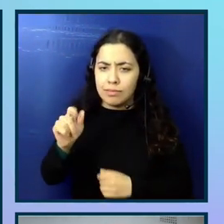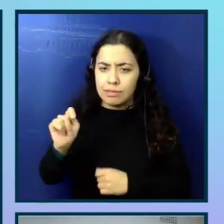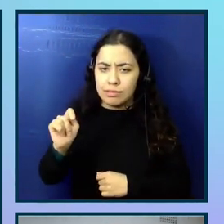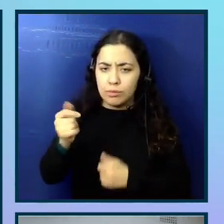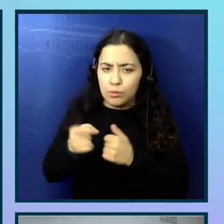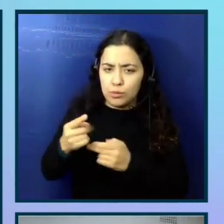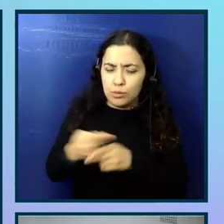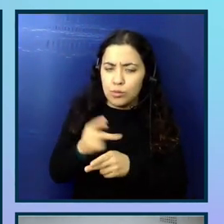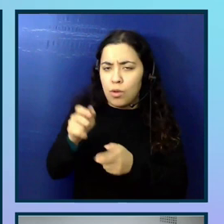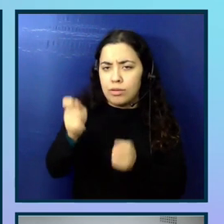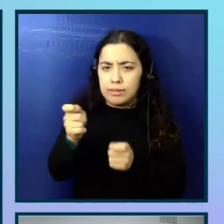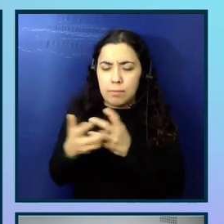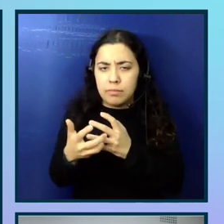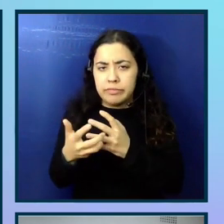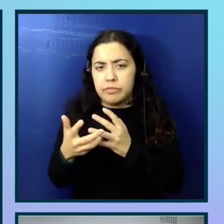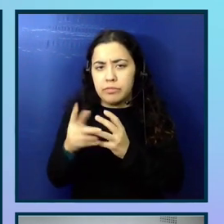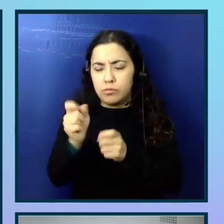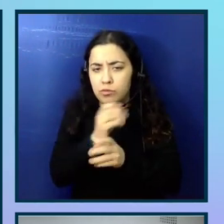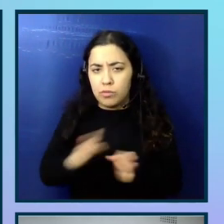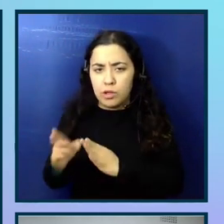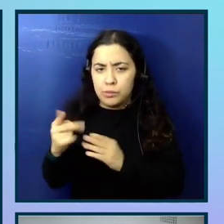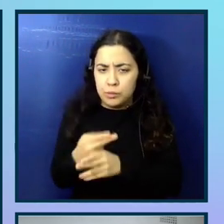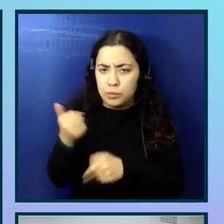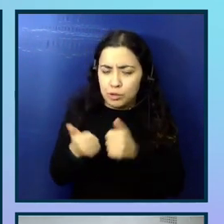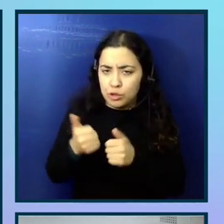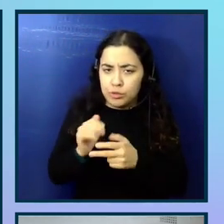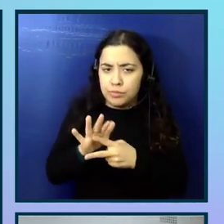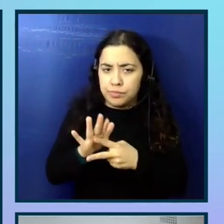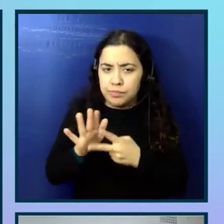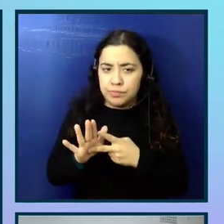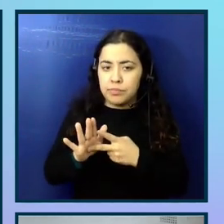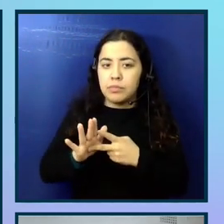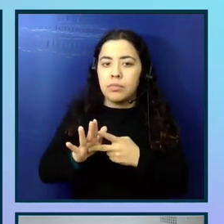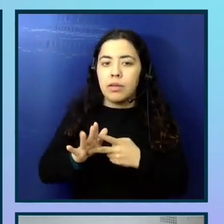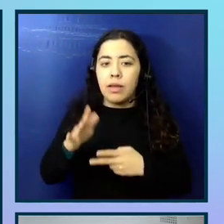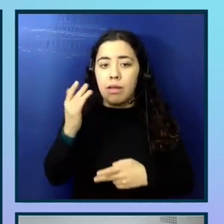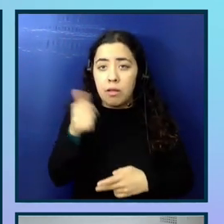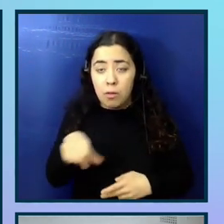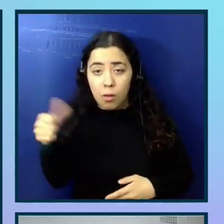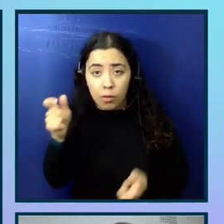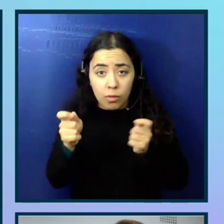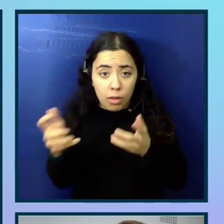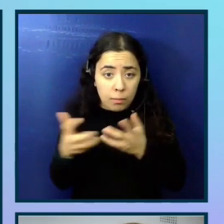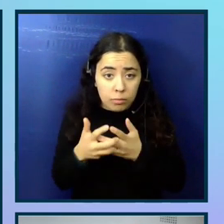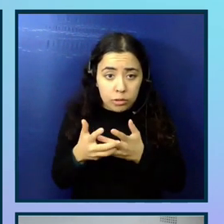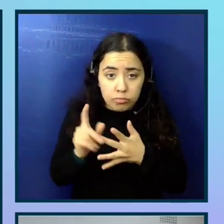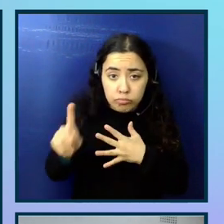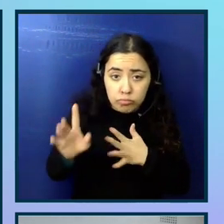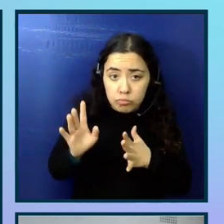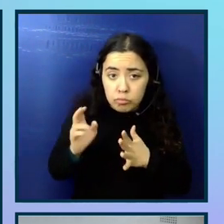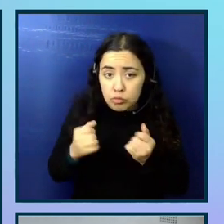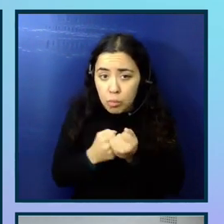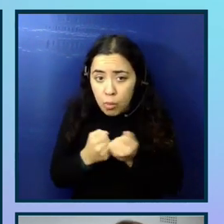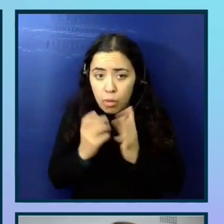adaptive strategies do you use? And finally, and one of the other questions is you can ask, are there any accommodations,